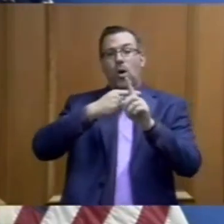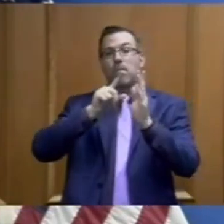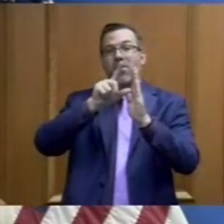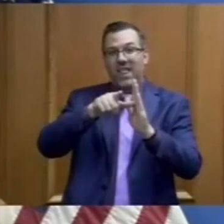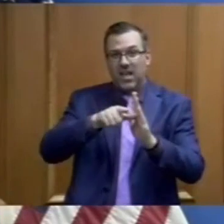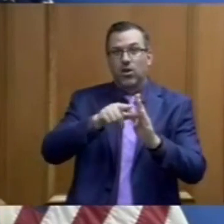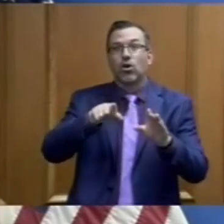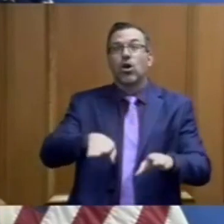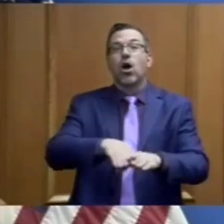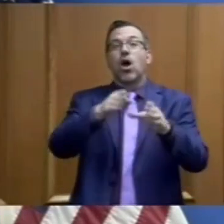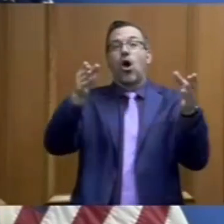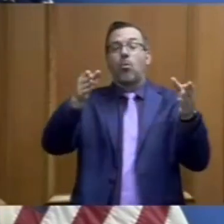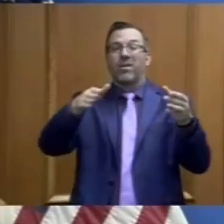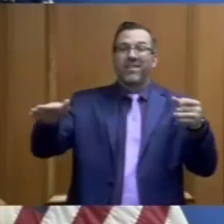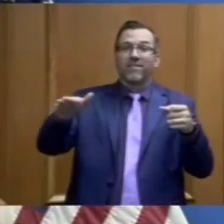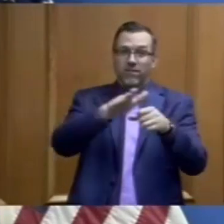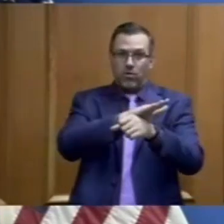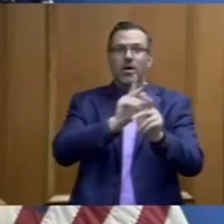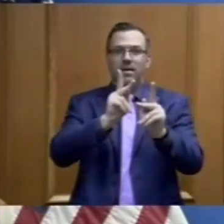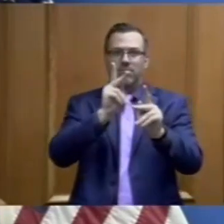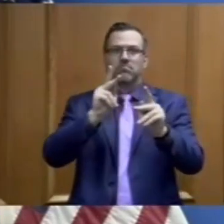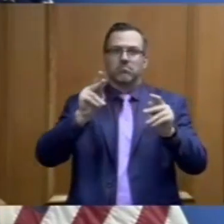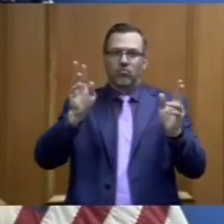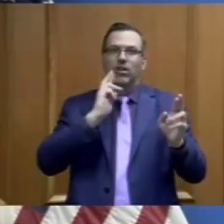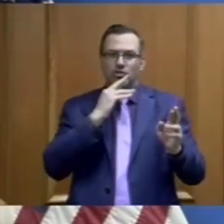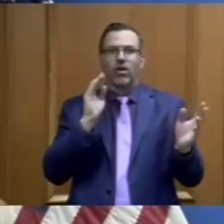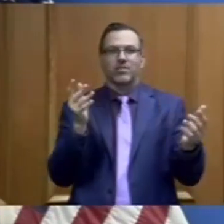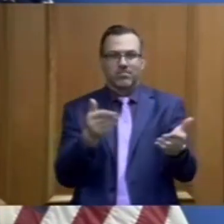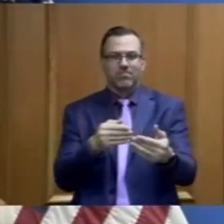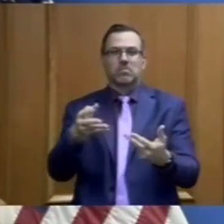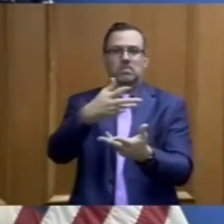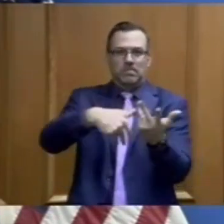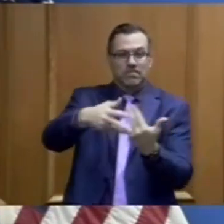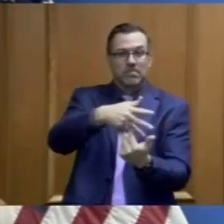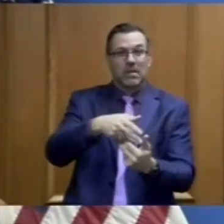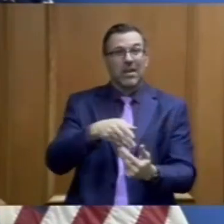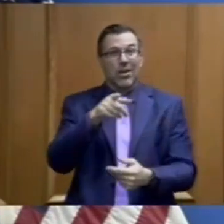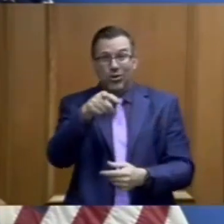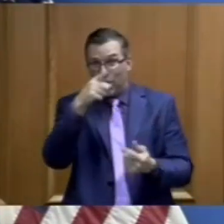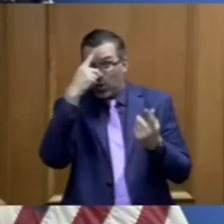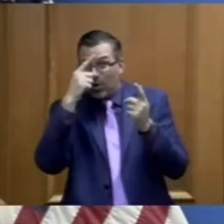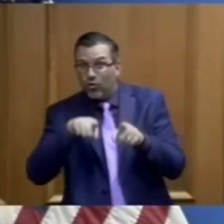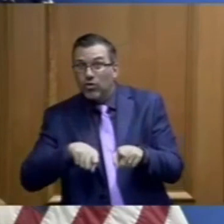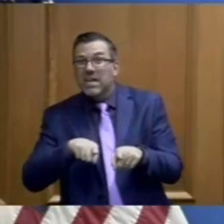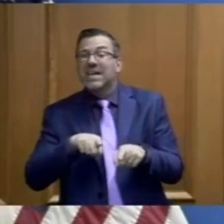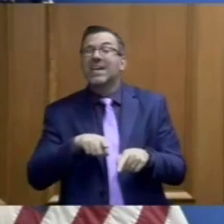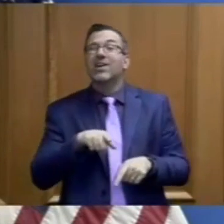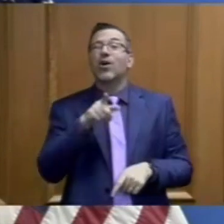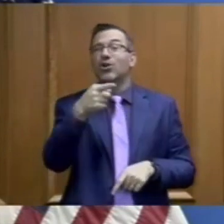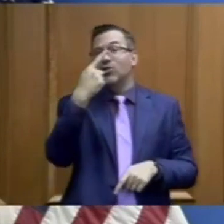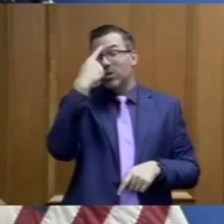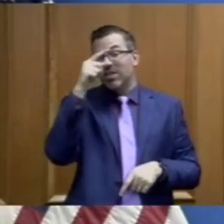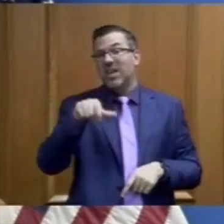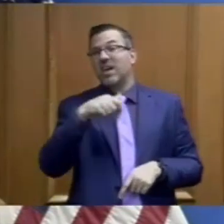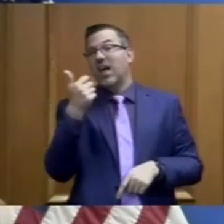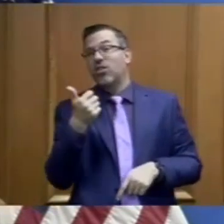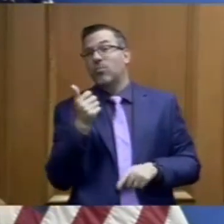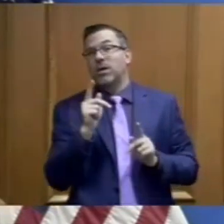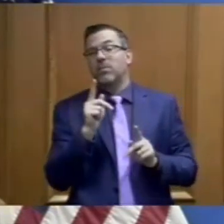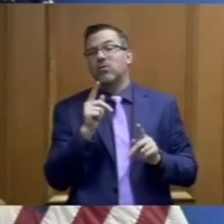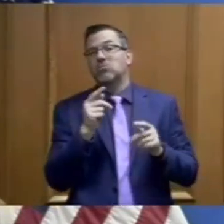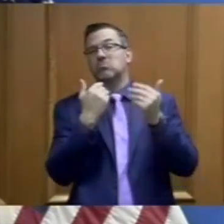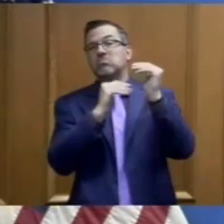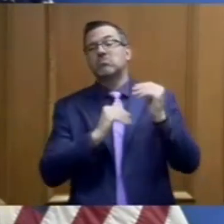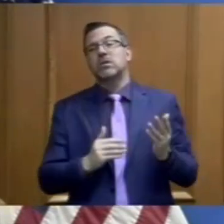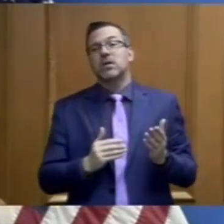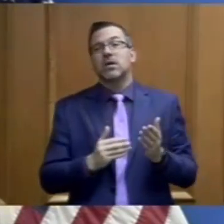that something you can agree to, and are there other restrictions you're foreseeing for restaurants? In fact, some people have been saying